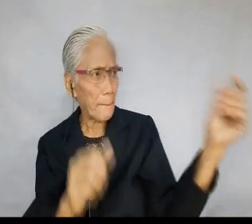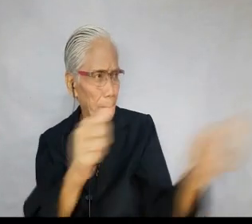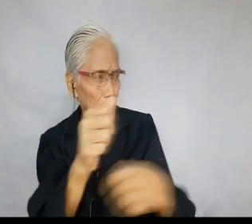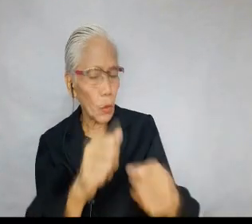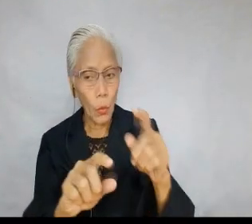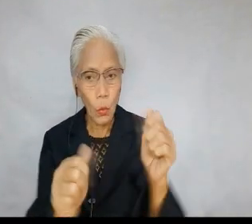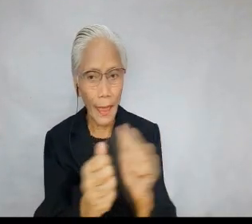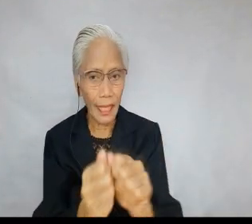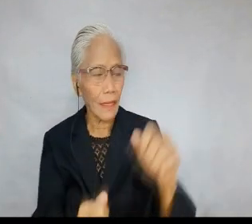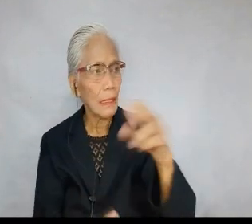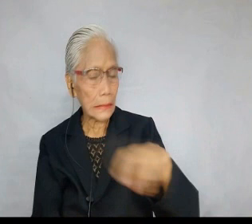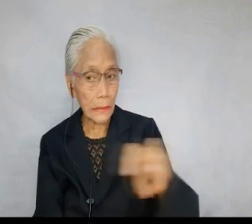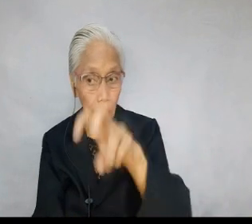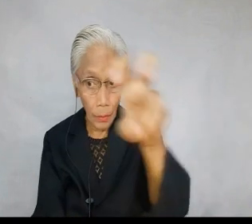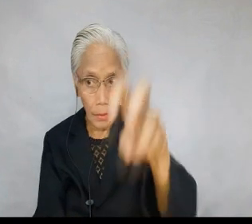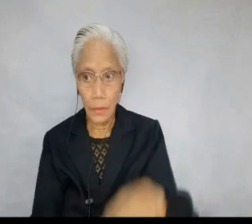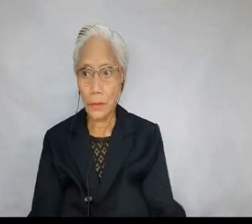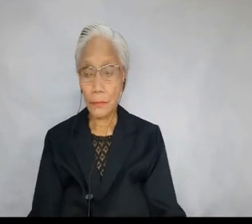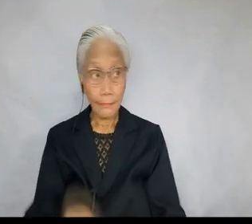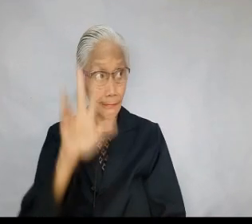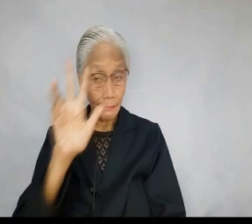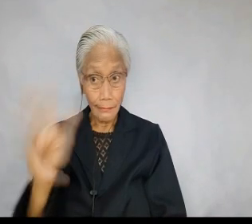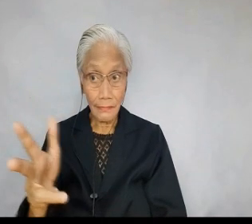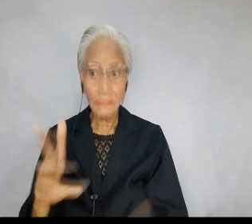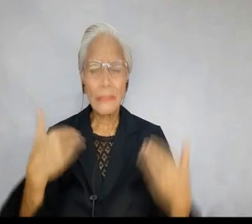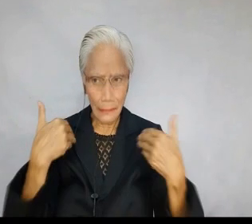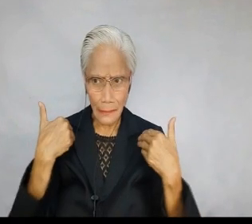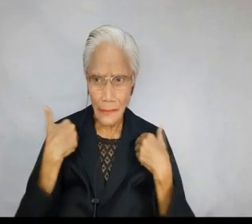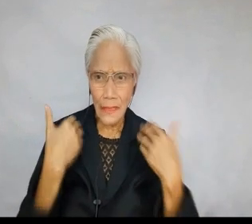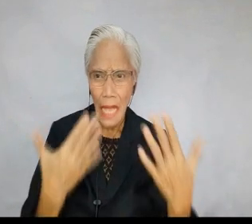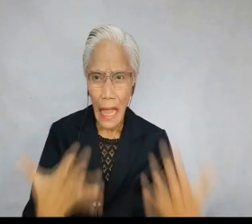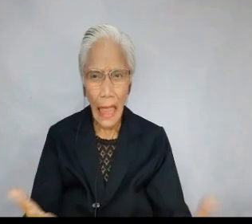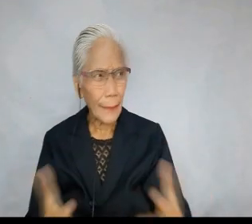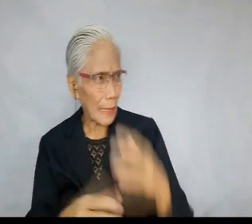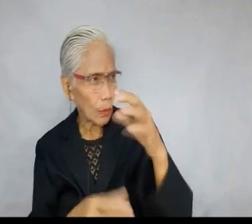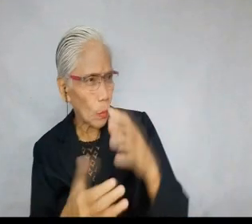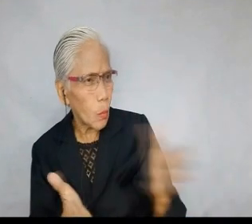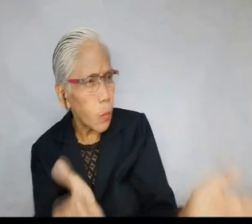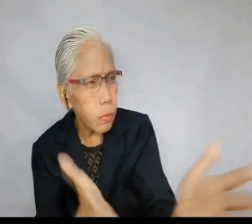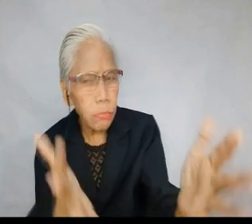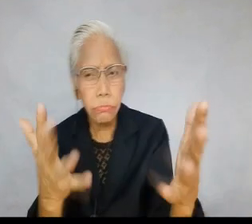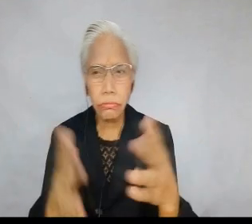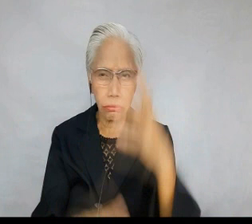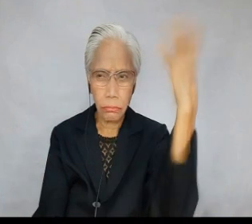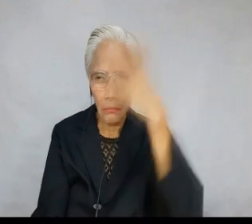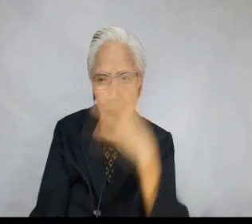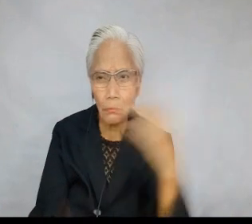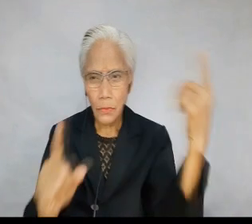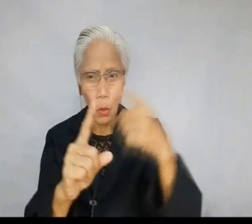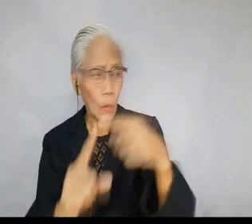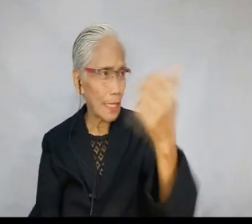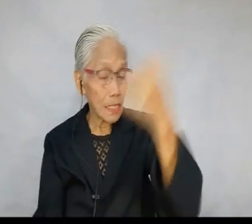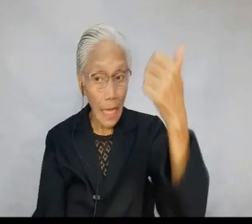beat you with whips, but I will beat you with scorpions. 10. Harboring anger towards others or provoking unjust